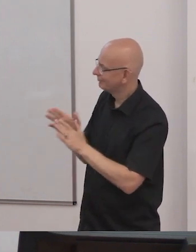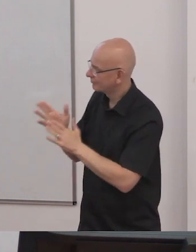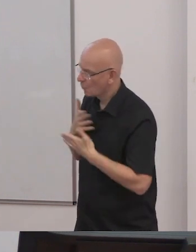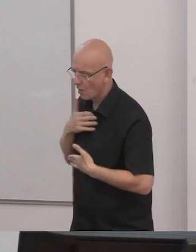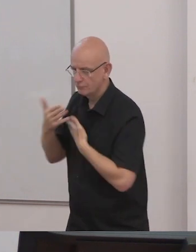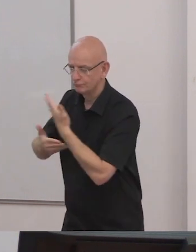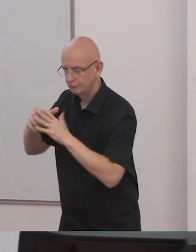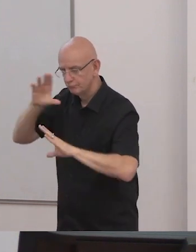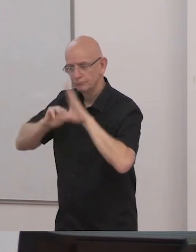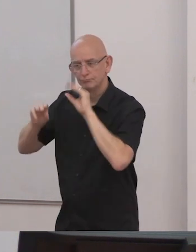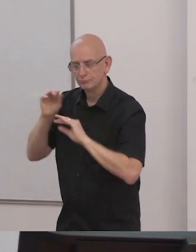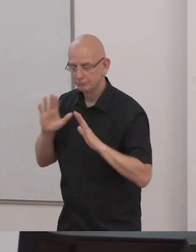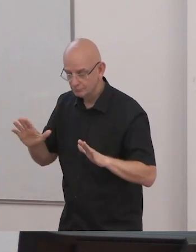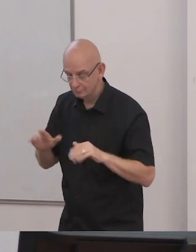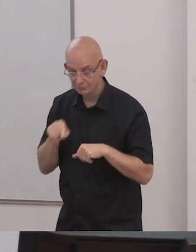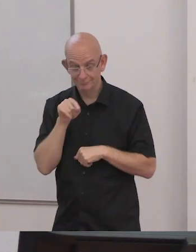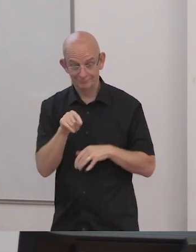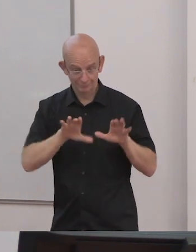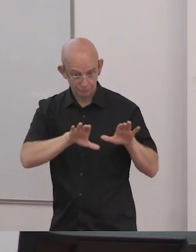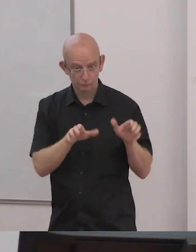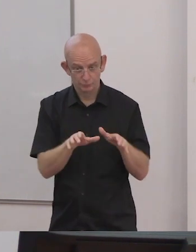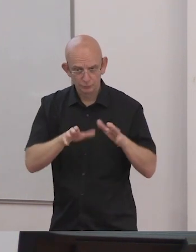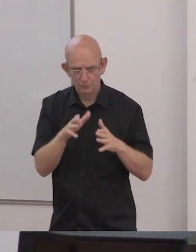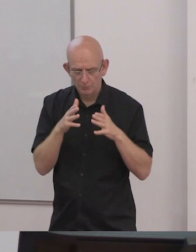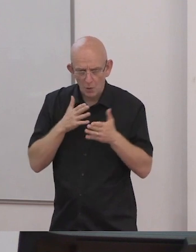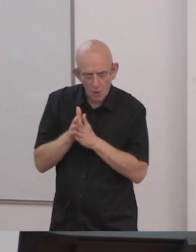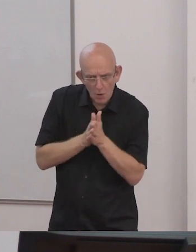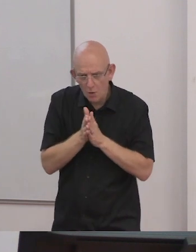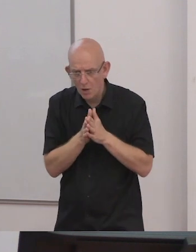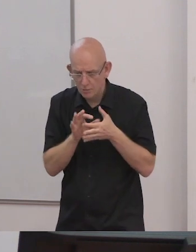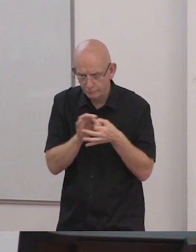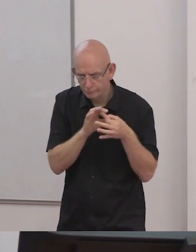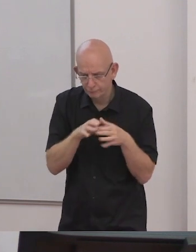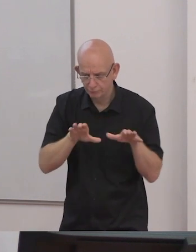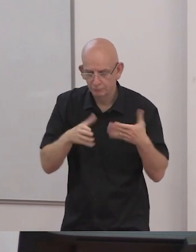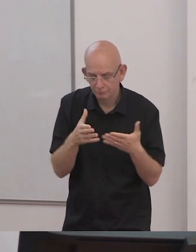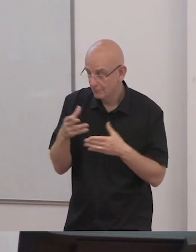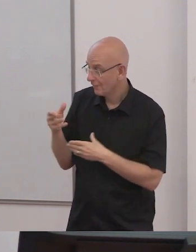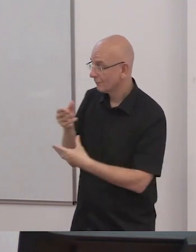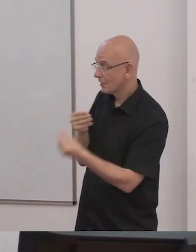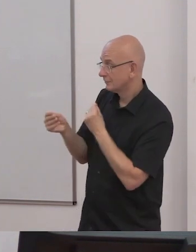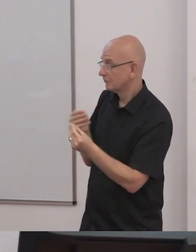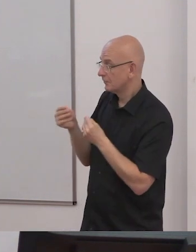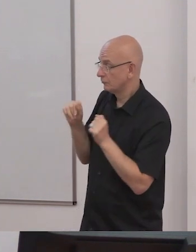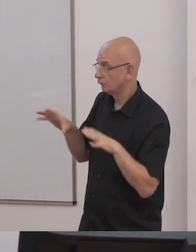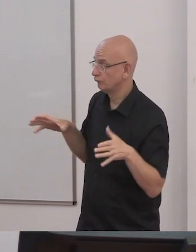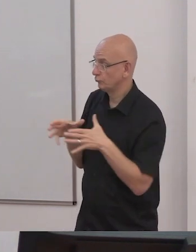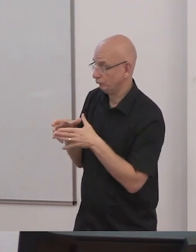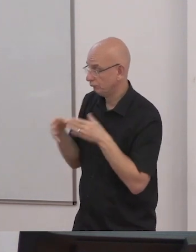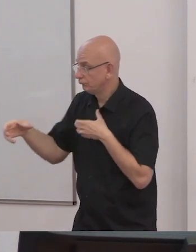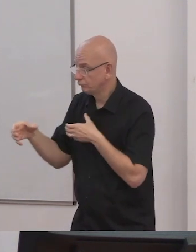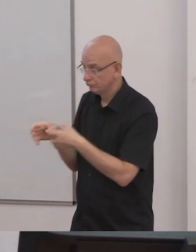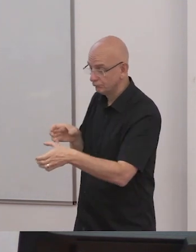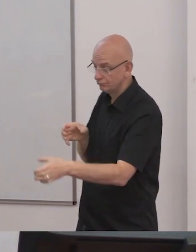will be used in cooperative learning projects that enable all group members to